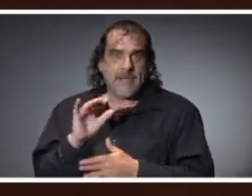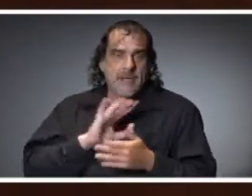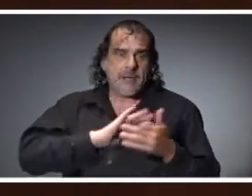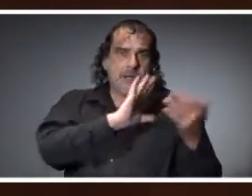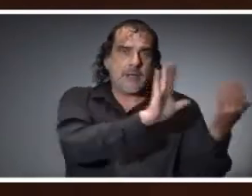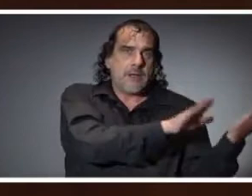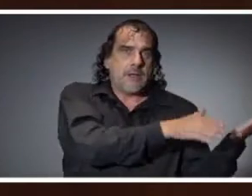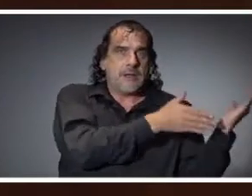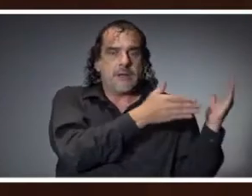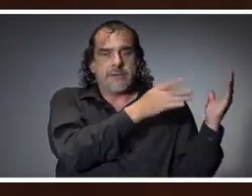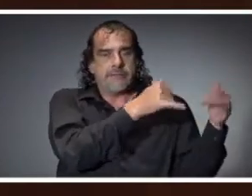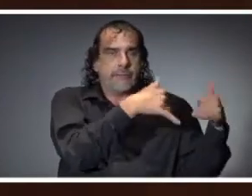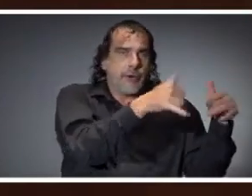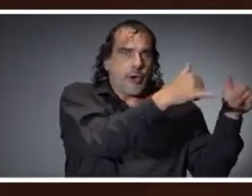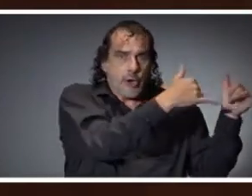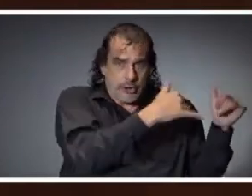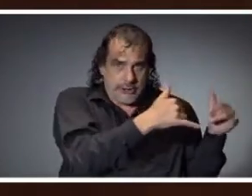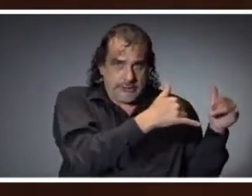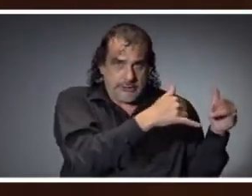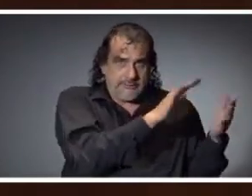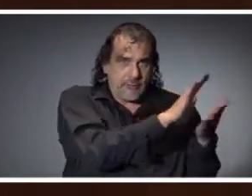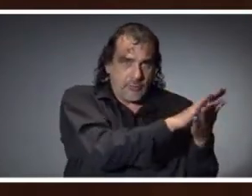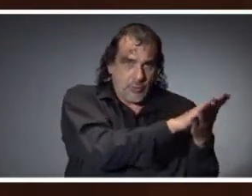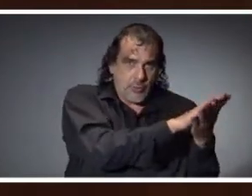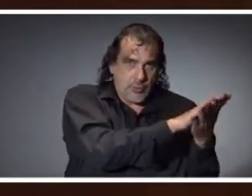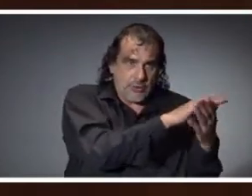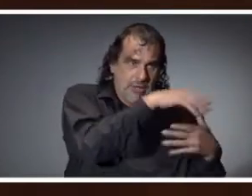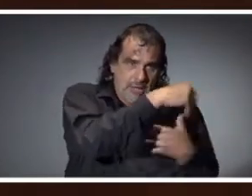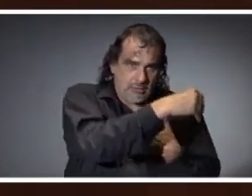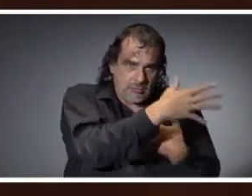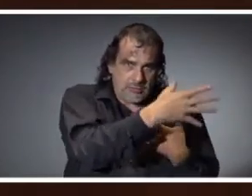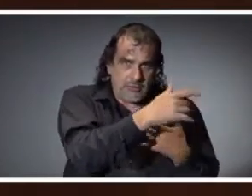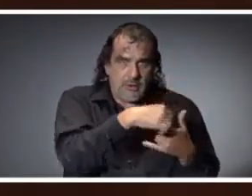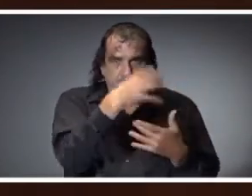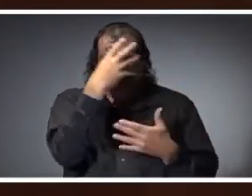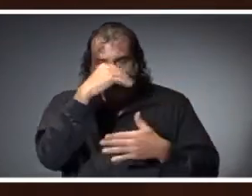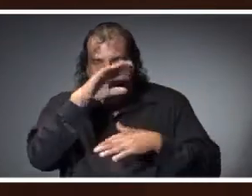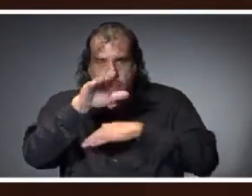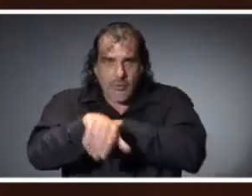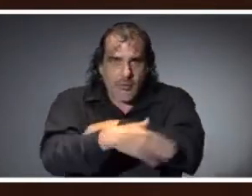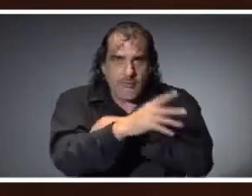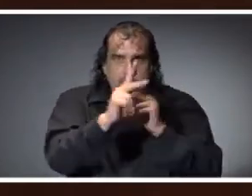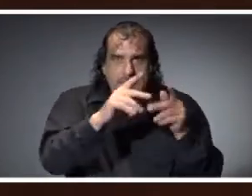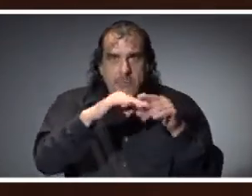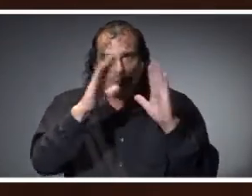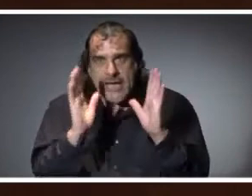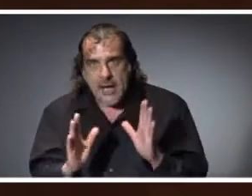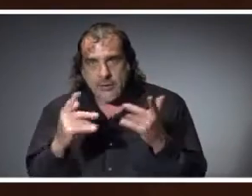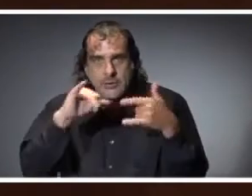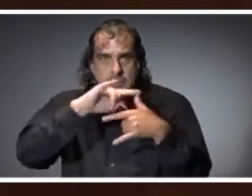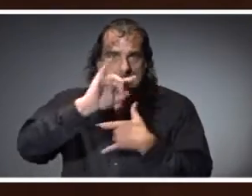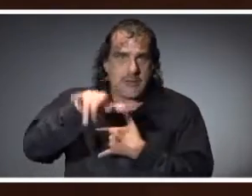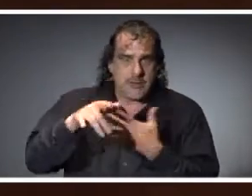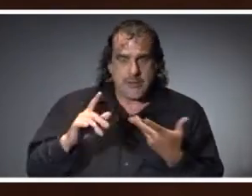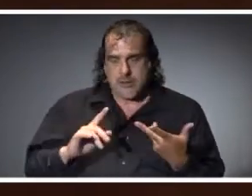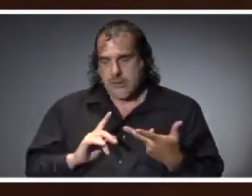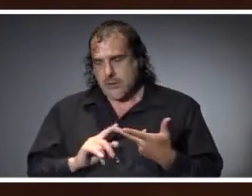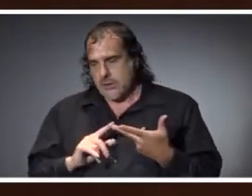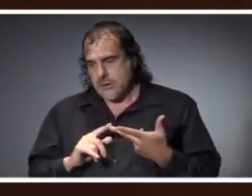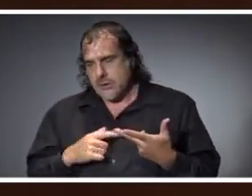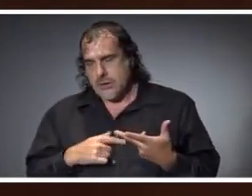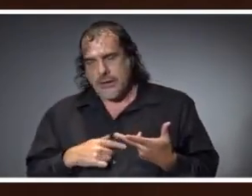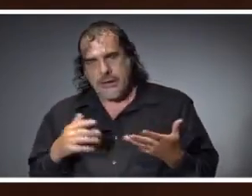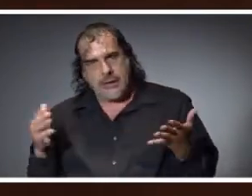in parties outside of the school setting, are in sleepovers outside of the school setting. And, you know, I would